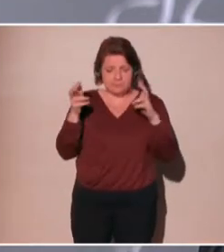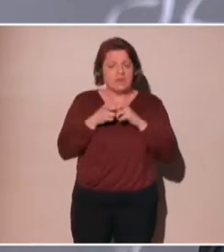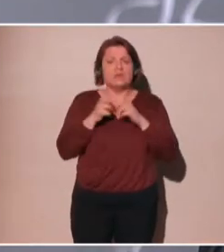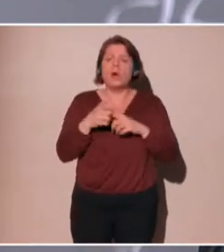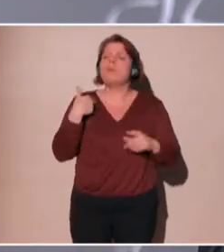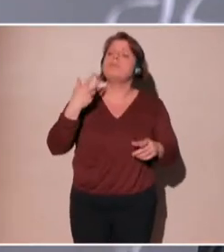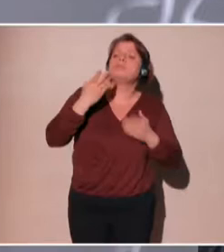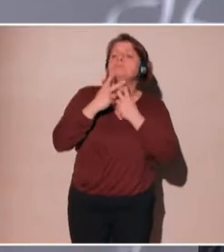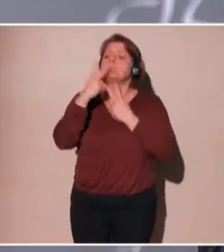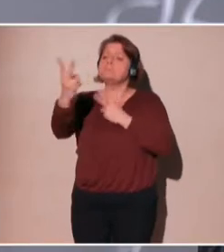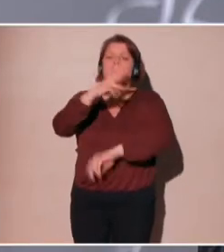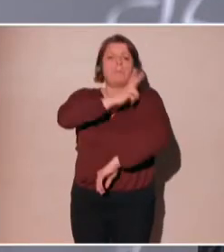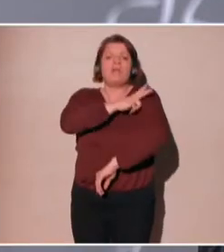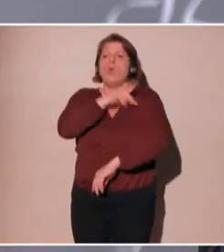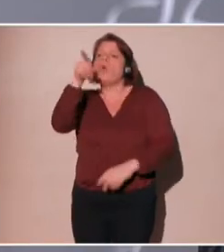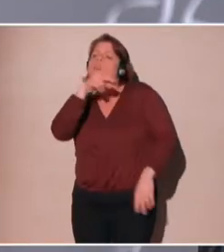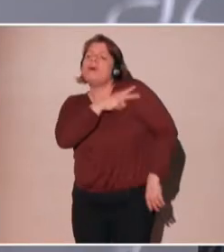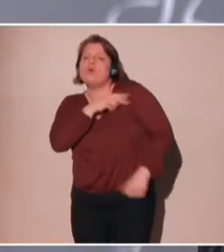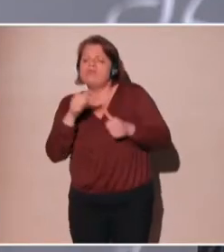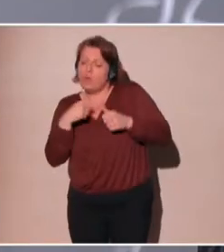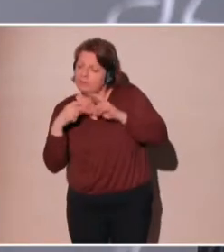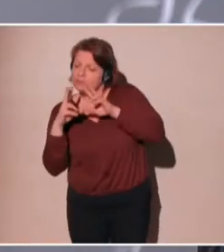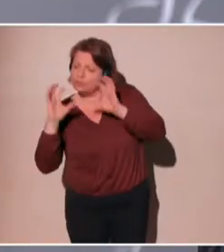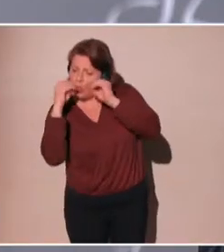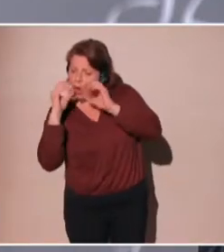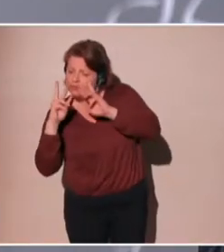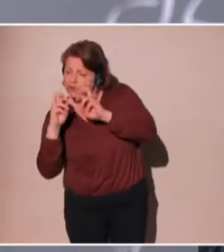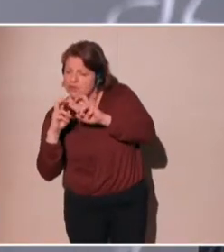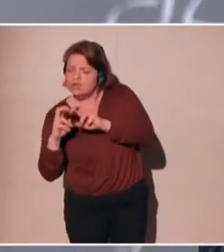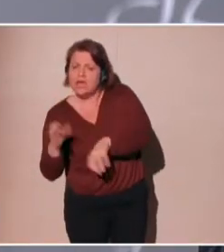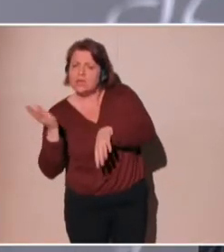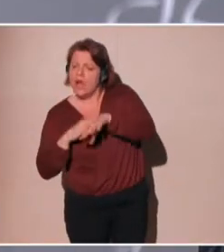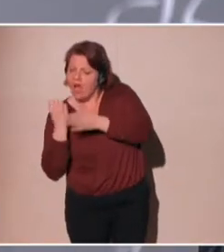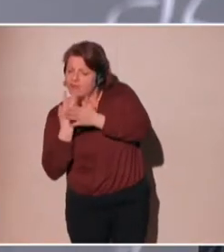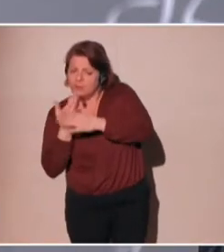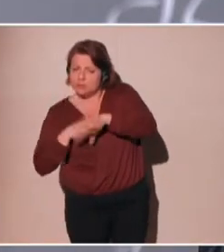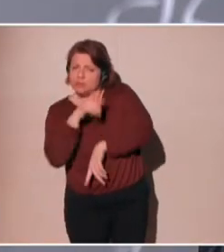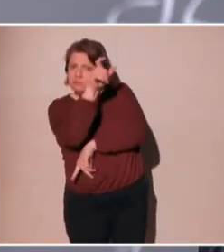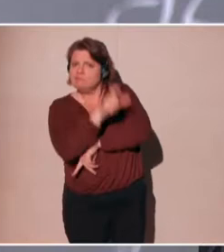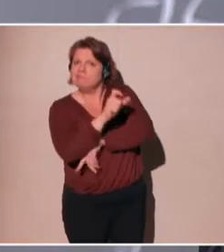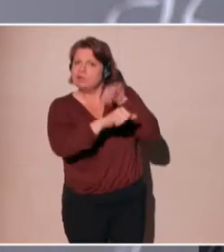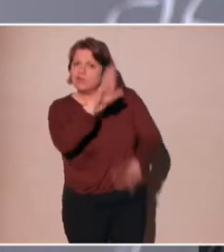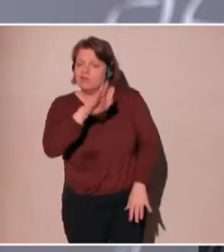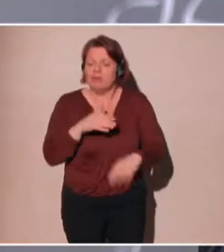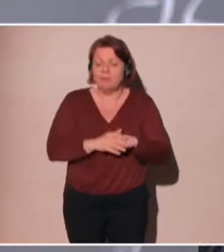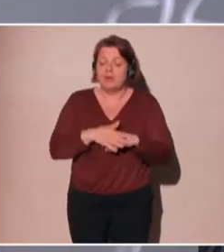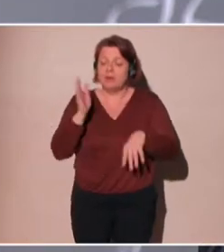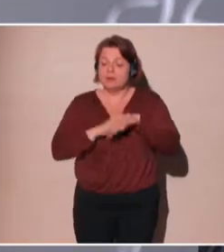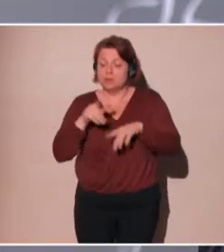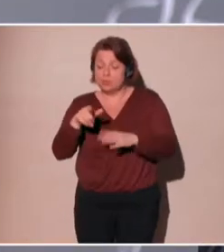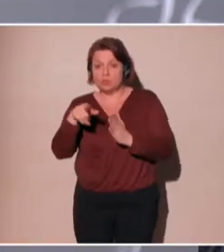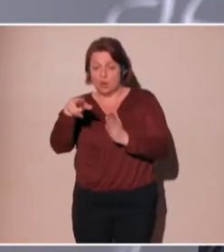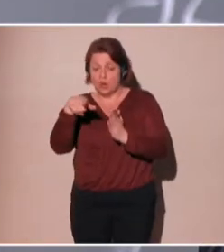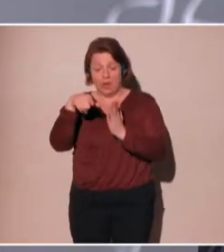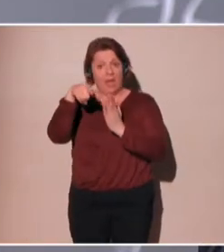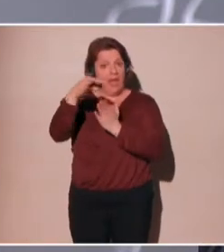information is about you. And the implication that you have an arrest record really did cause a situation where you could